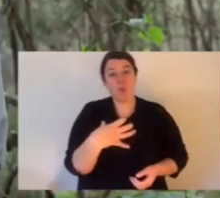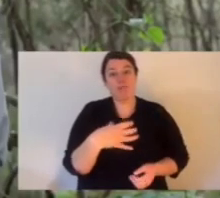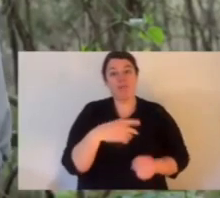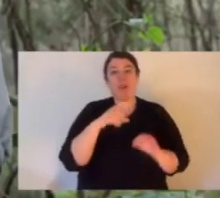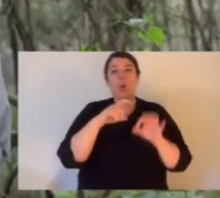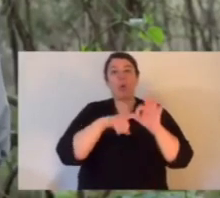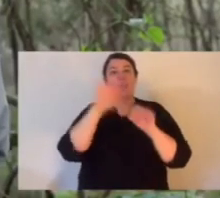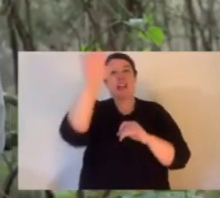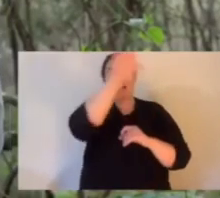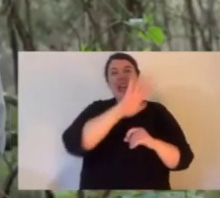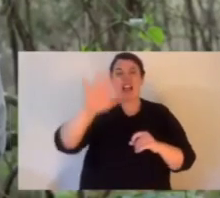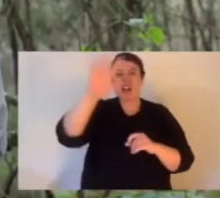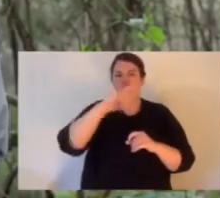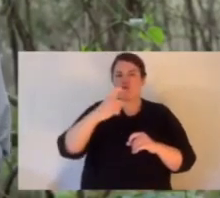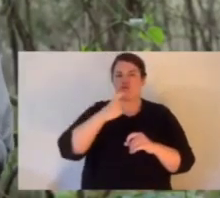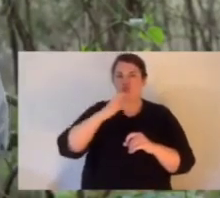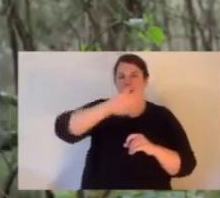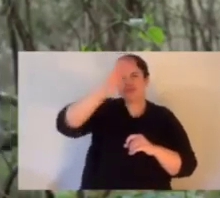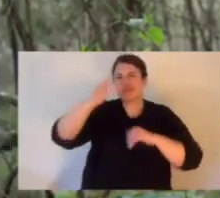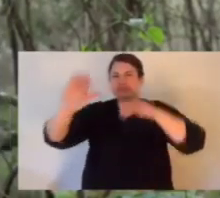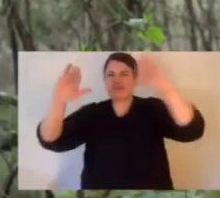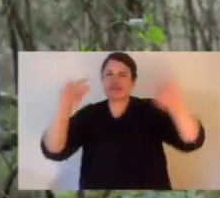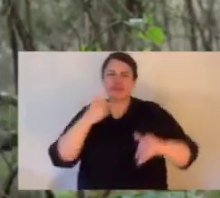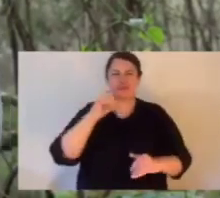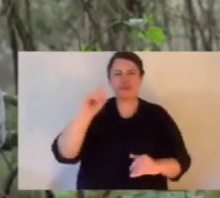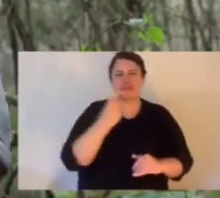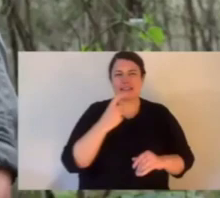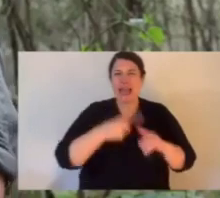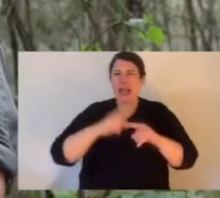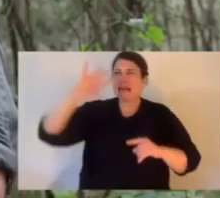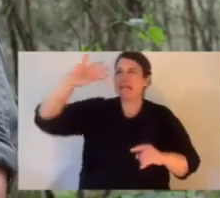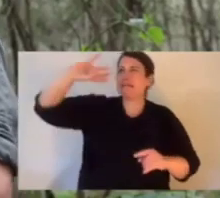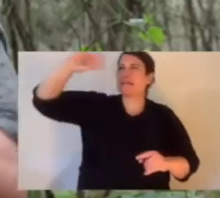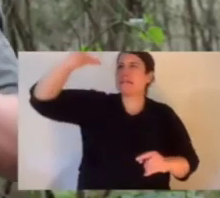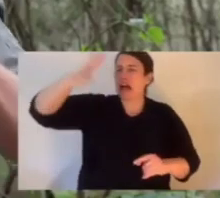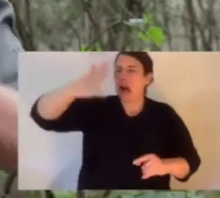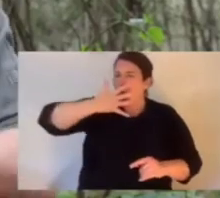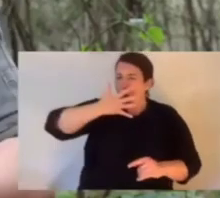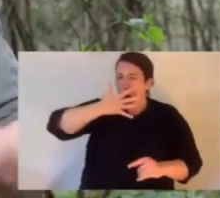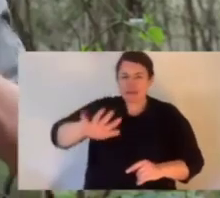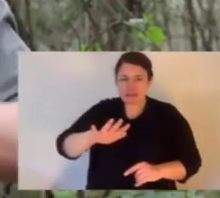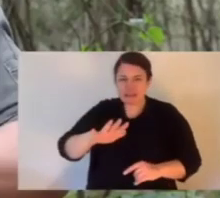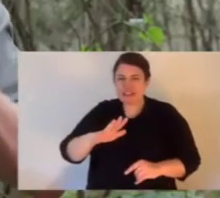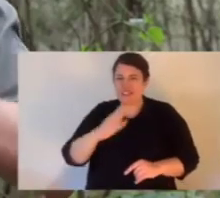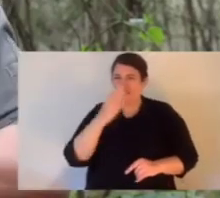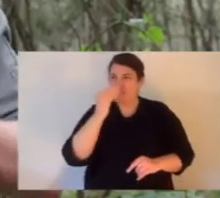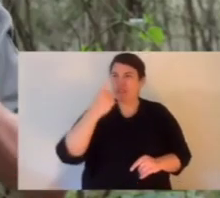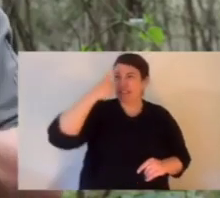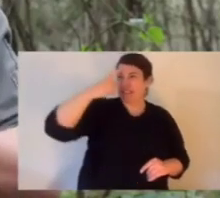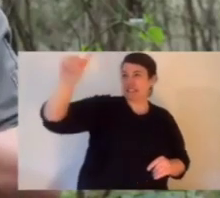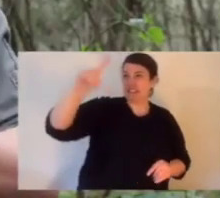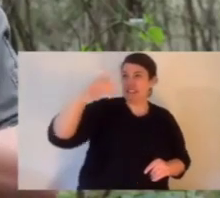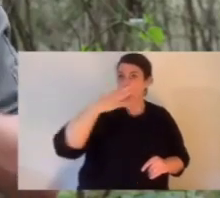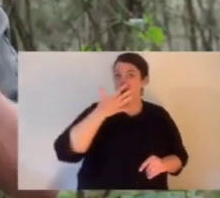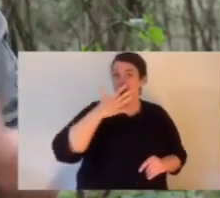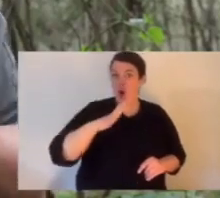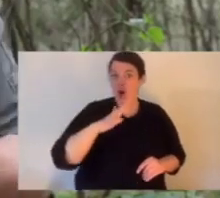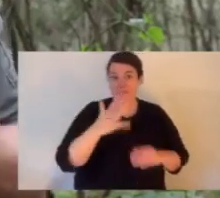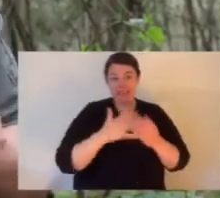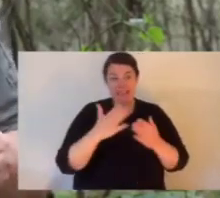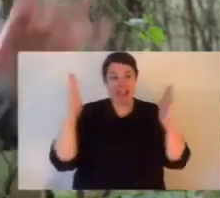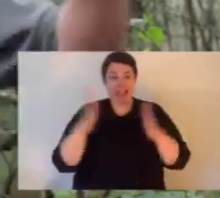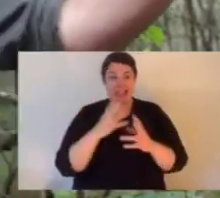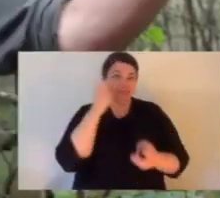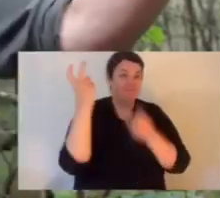in the southern parts of Australia and Victoria those populations are nearly extinct. The central population of brush-tailed rock wallabies is